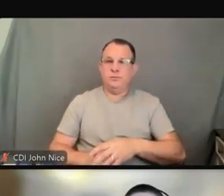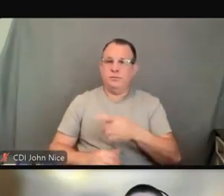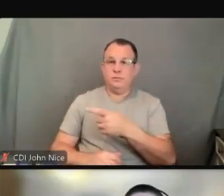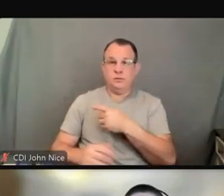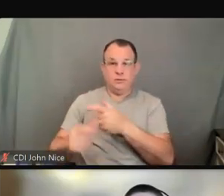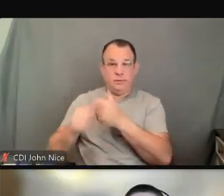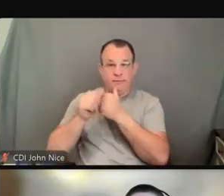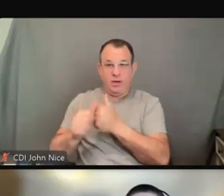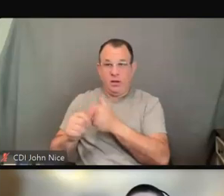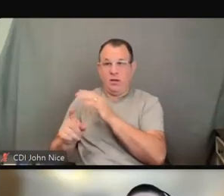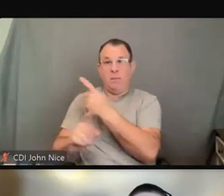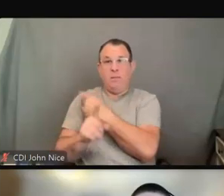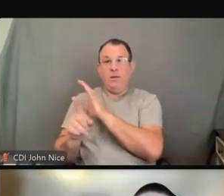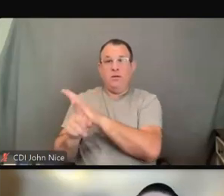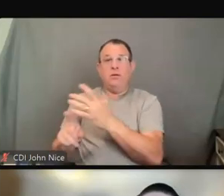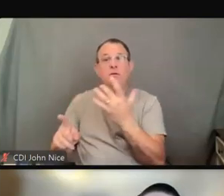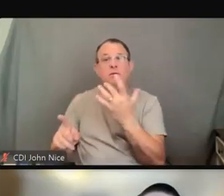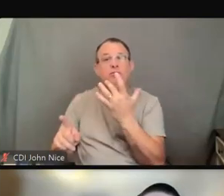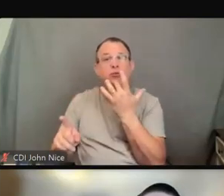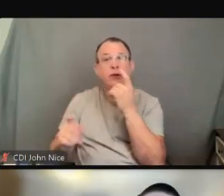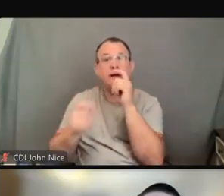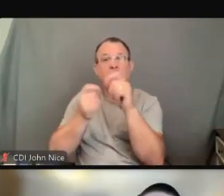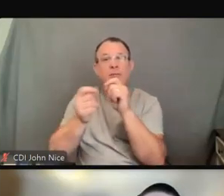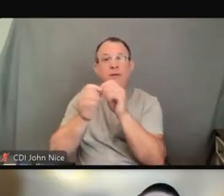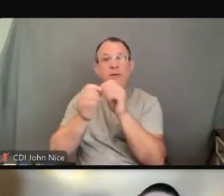interpreter or interpreter agency?